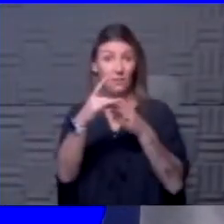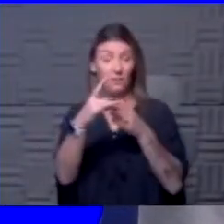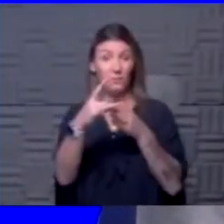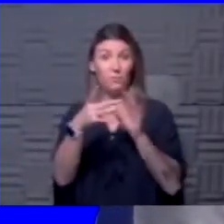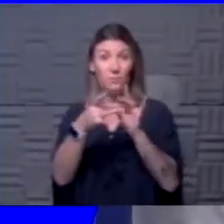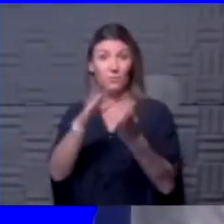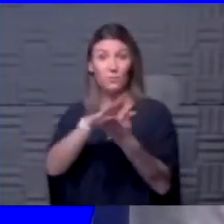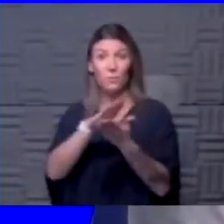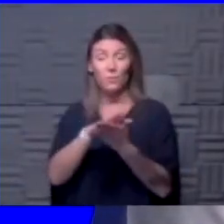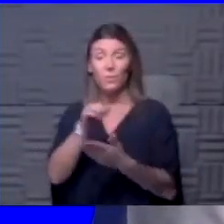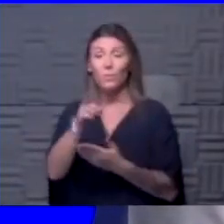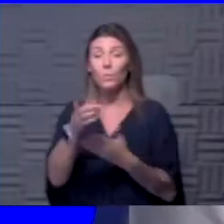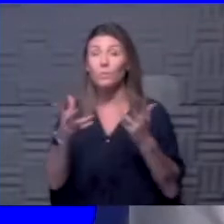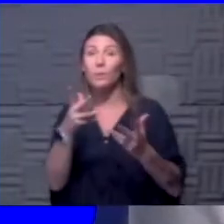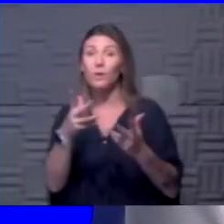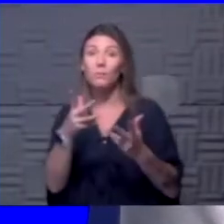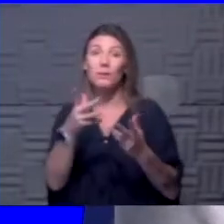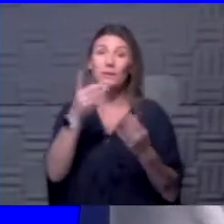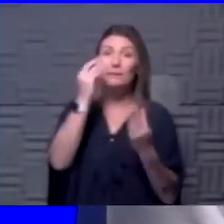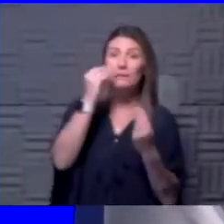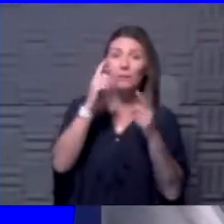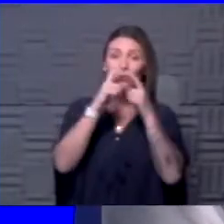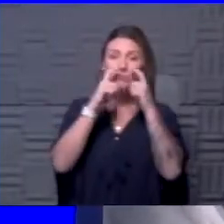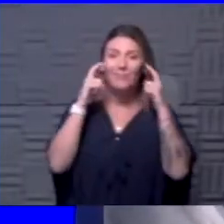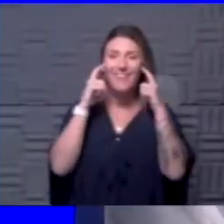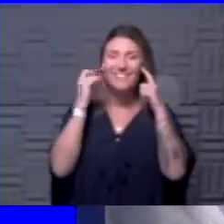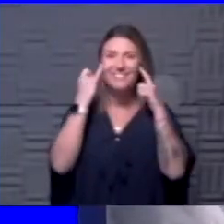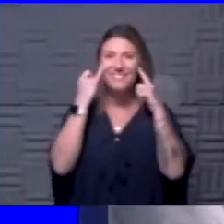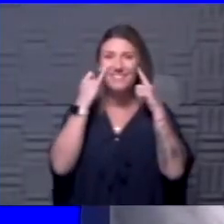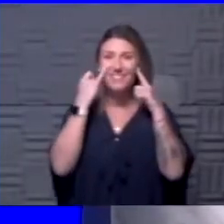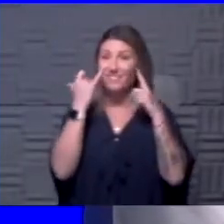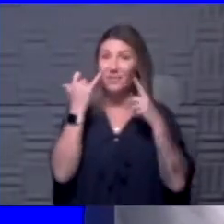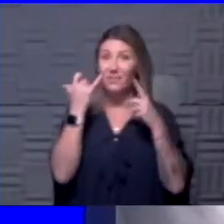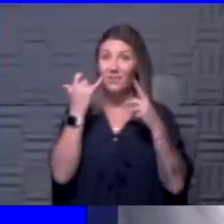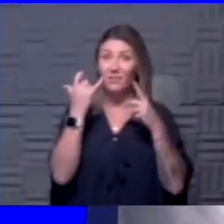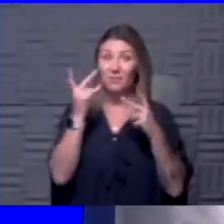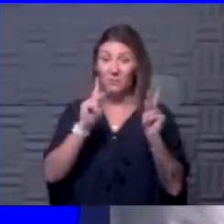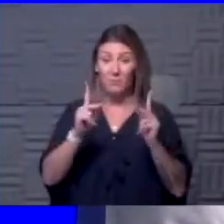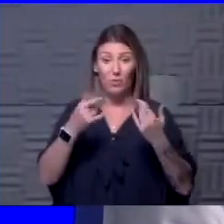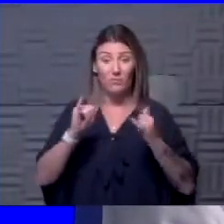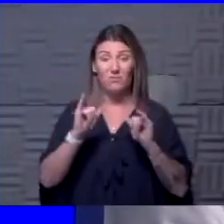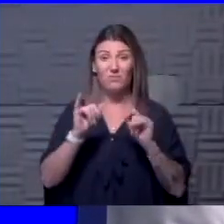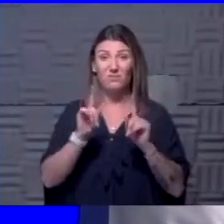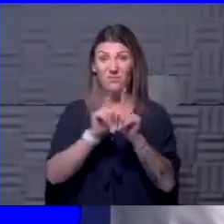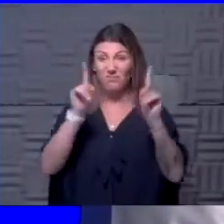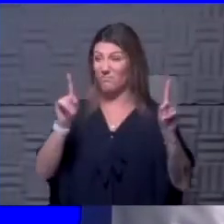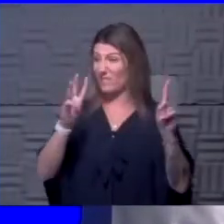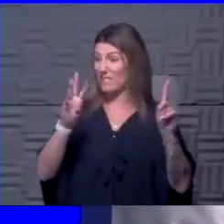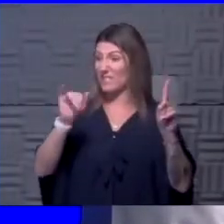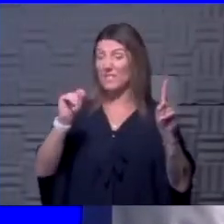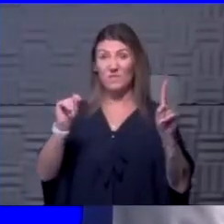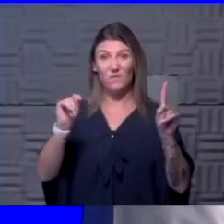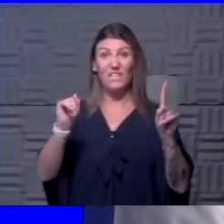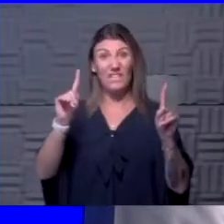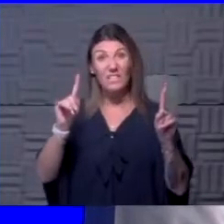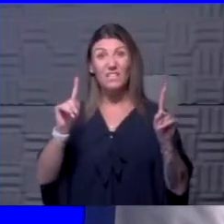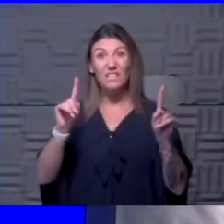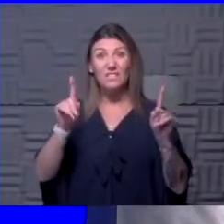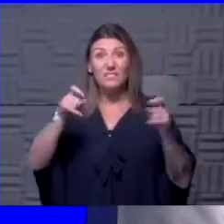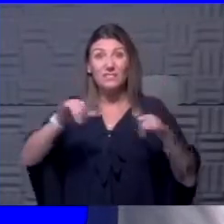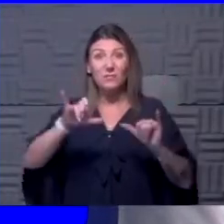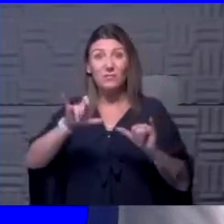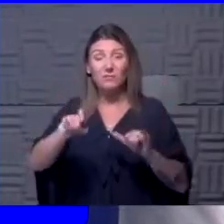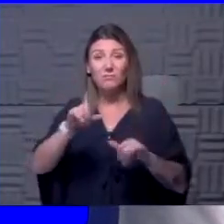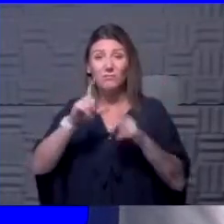it says you may consider masks even if people are six feet apart. And I think people are